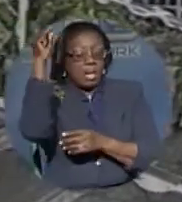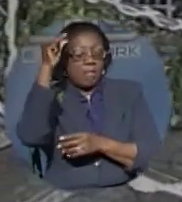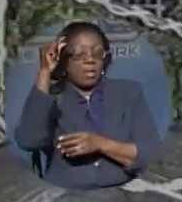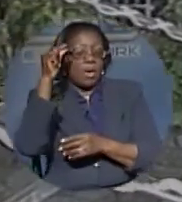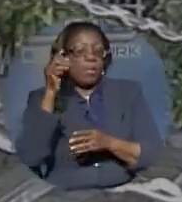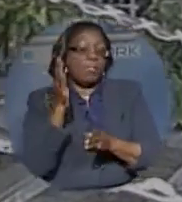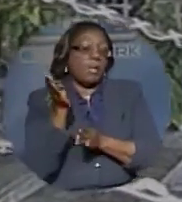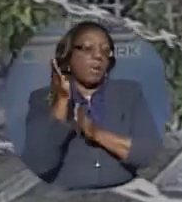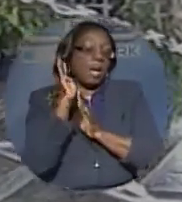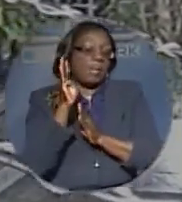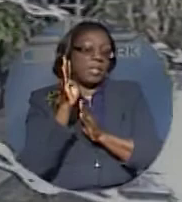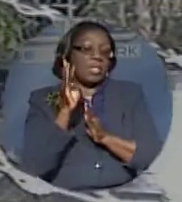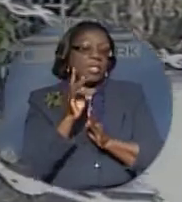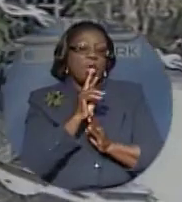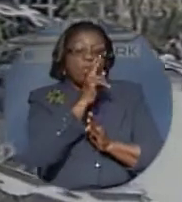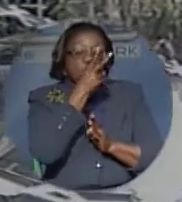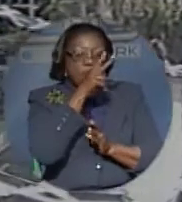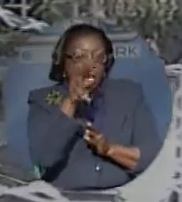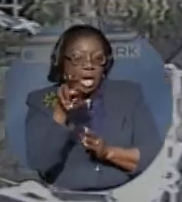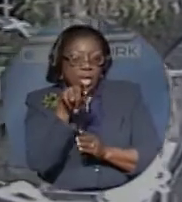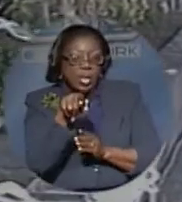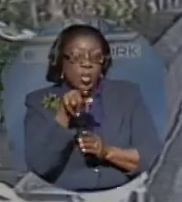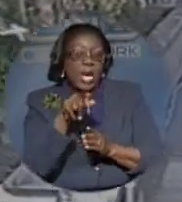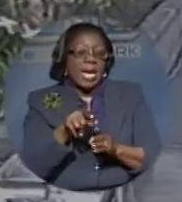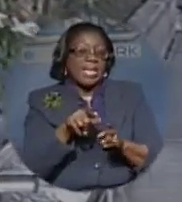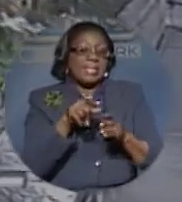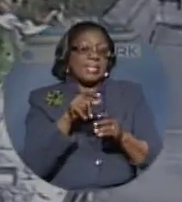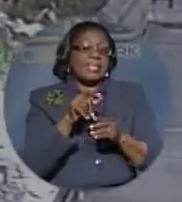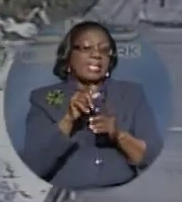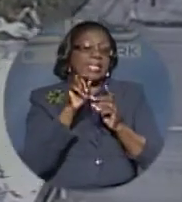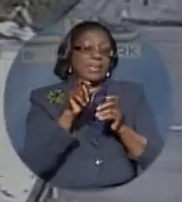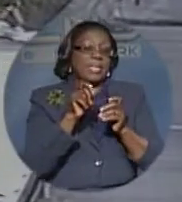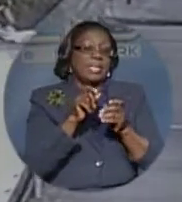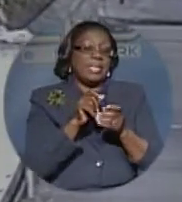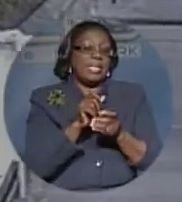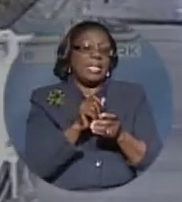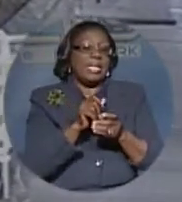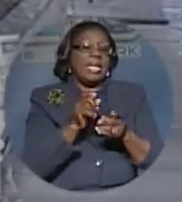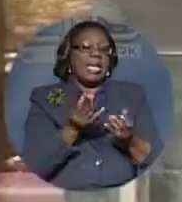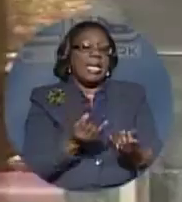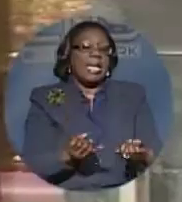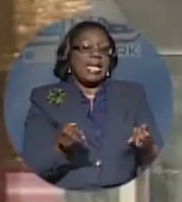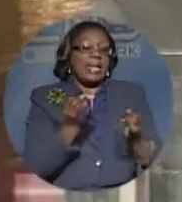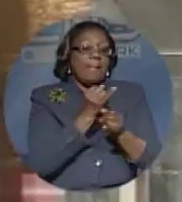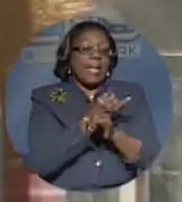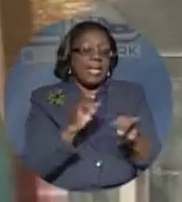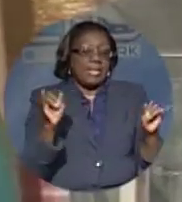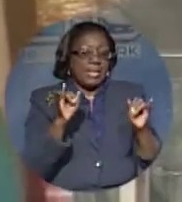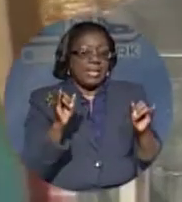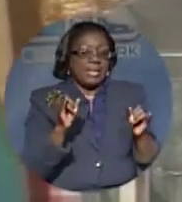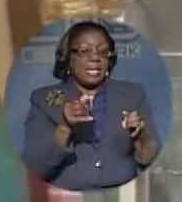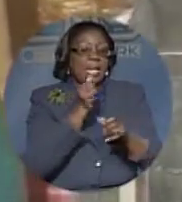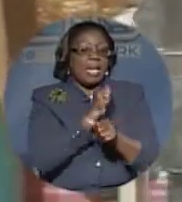will guide you as respected, independent entrepreneurs and will treat you as such.